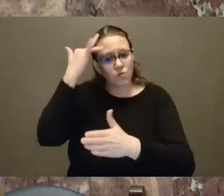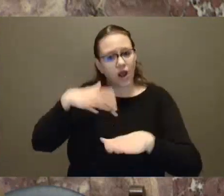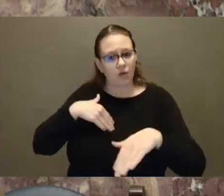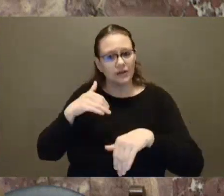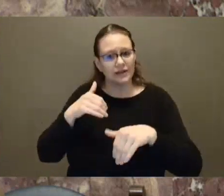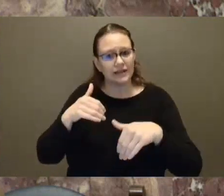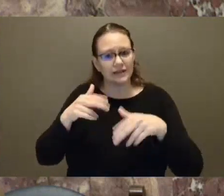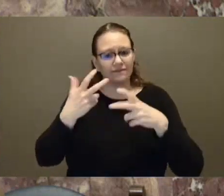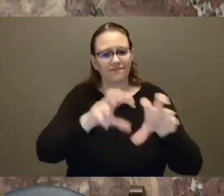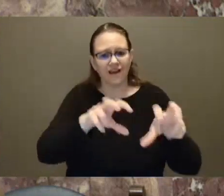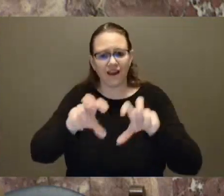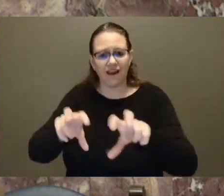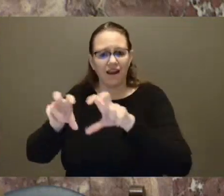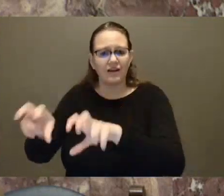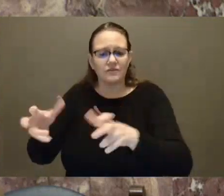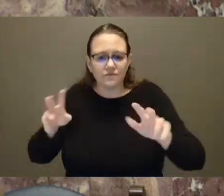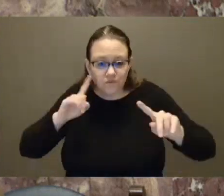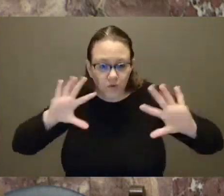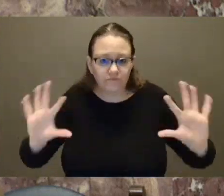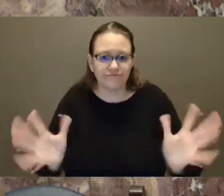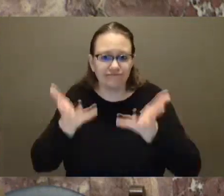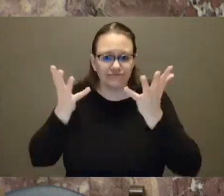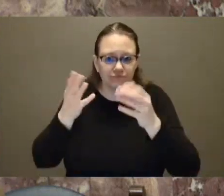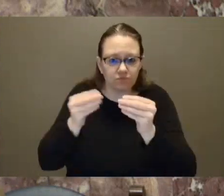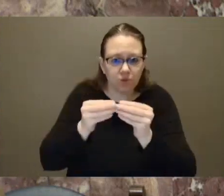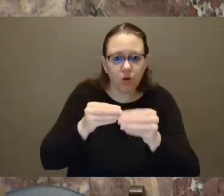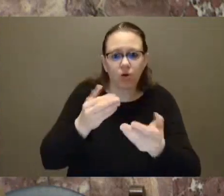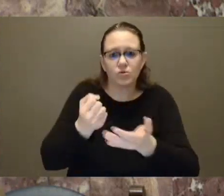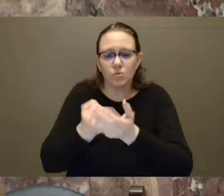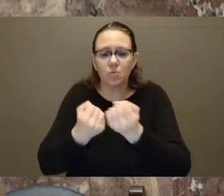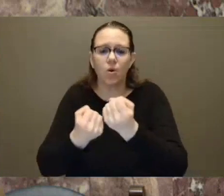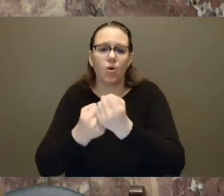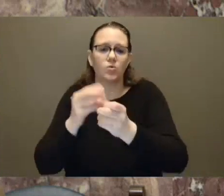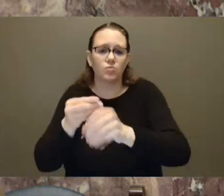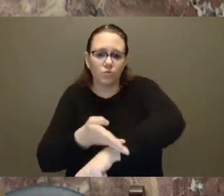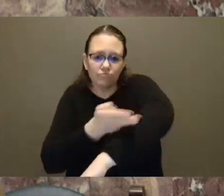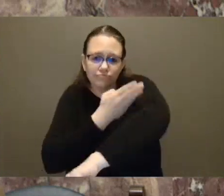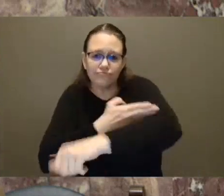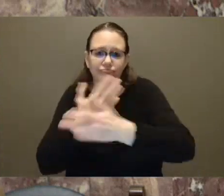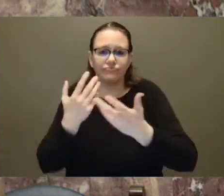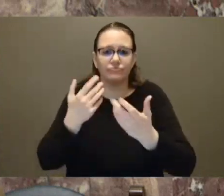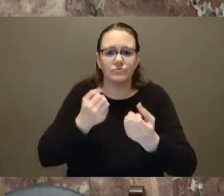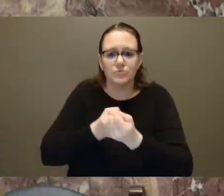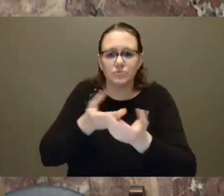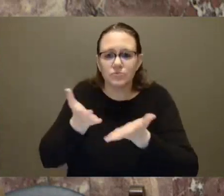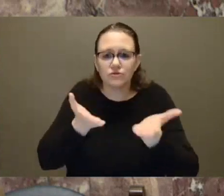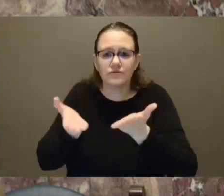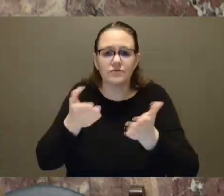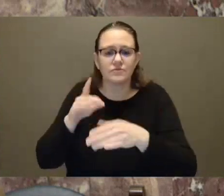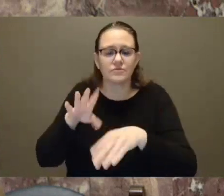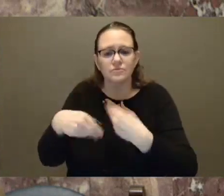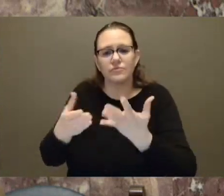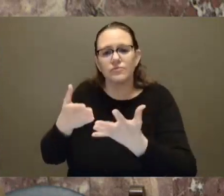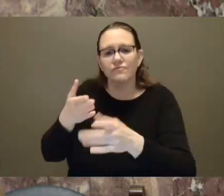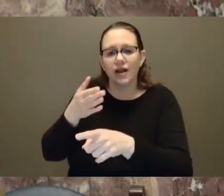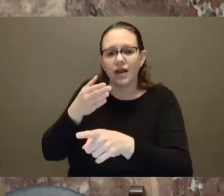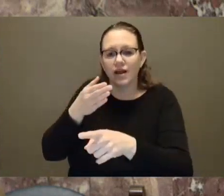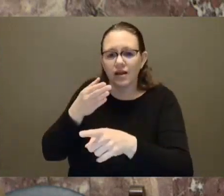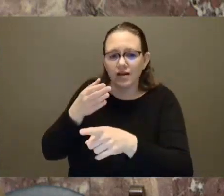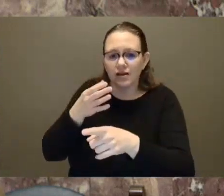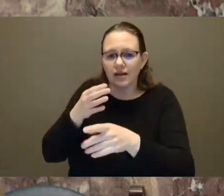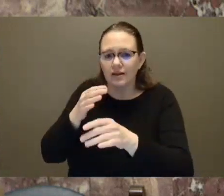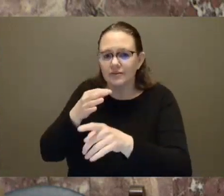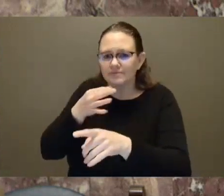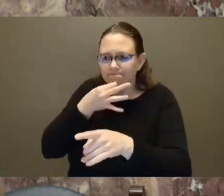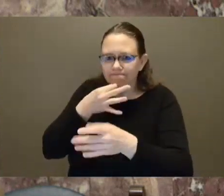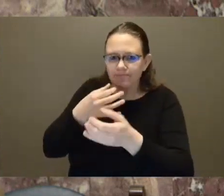It is why we are working with experts on how we best engage with youth and talk with youth. It's why our health authorities have